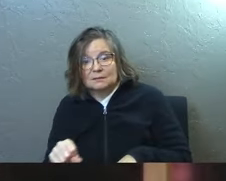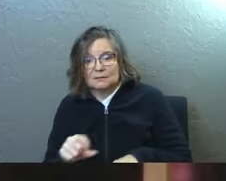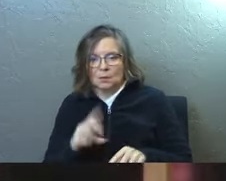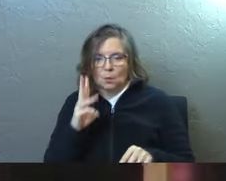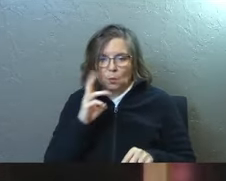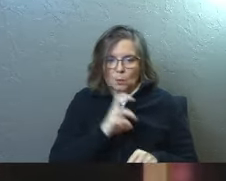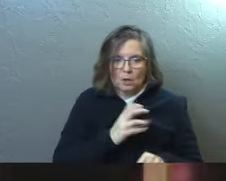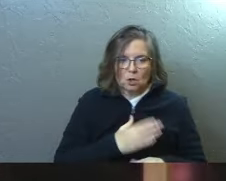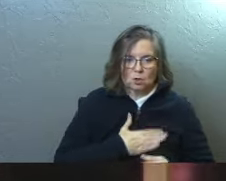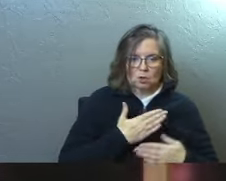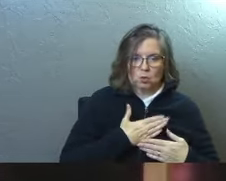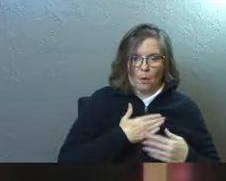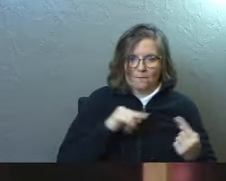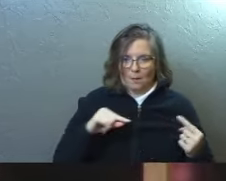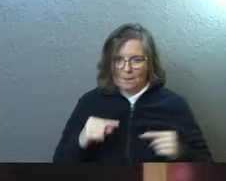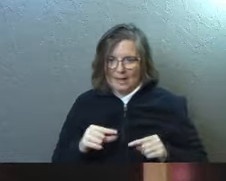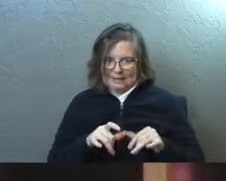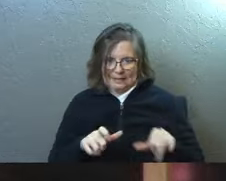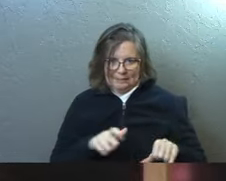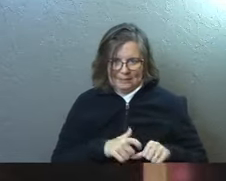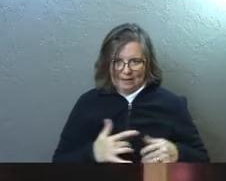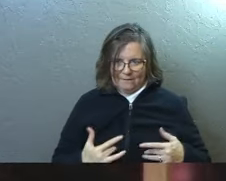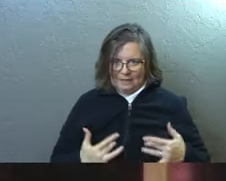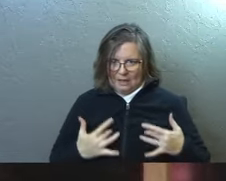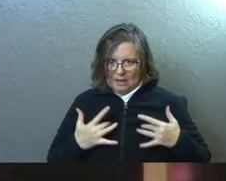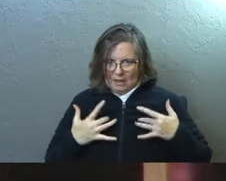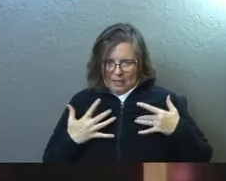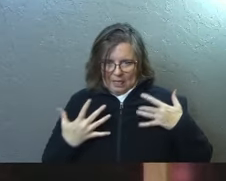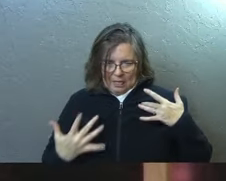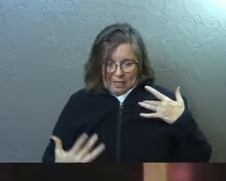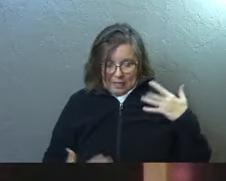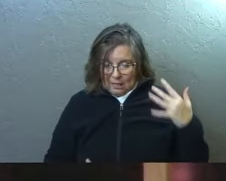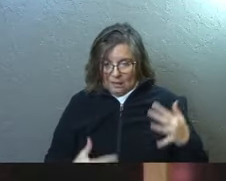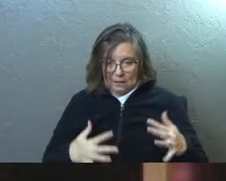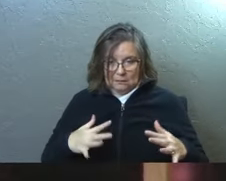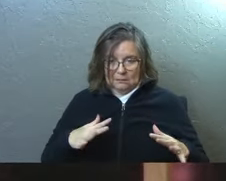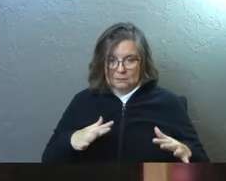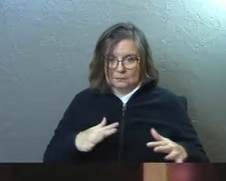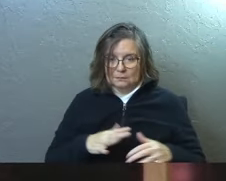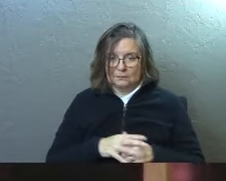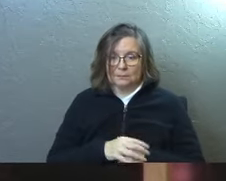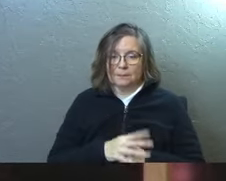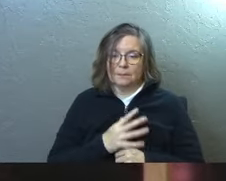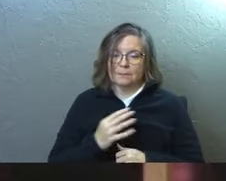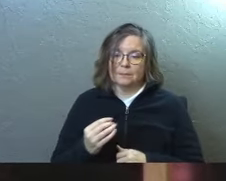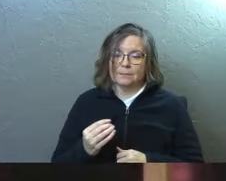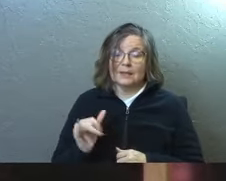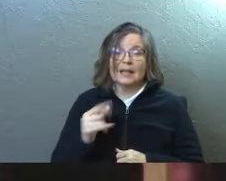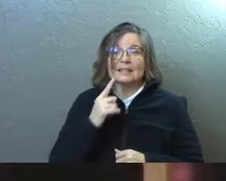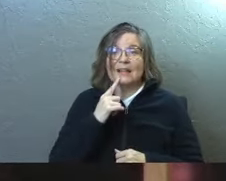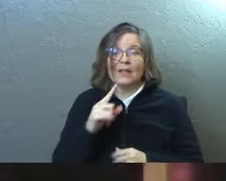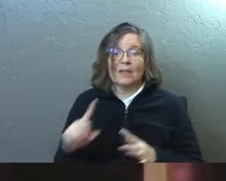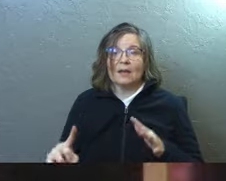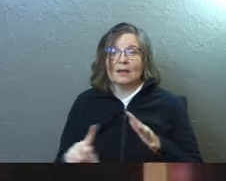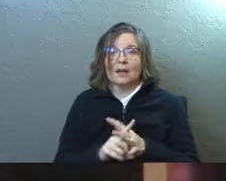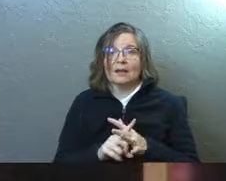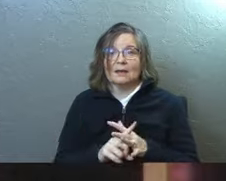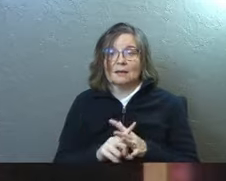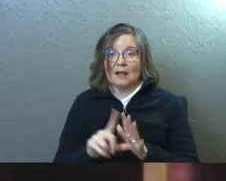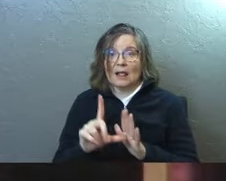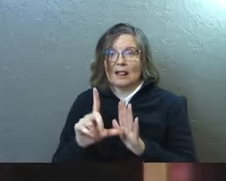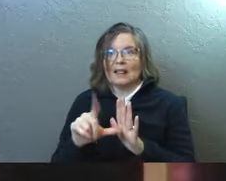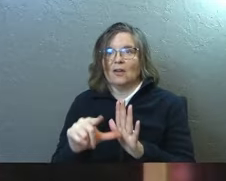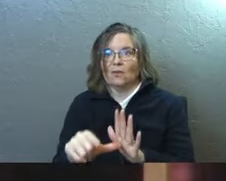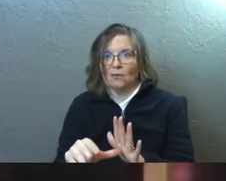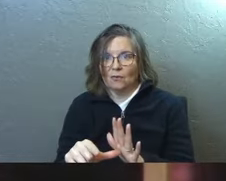joyful pain cocktail thing that I was starting to feel. And like I said, that came a long time